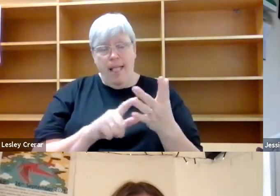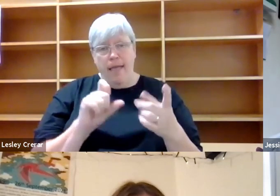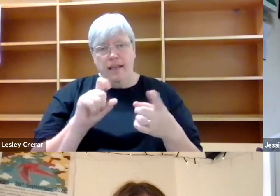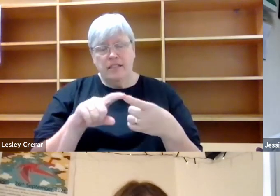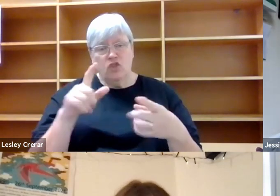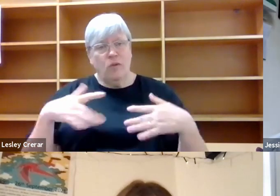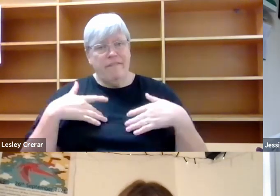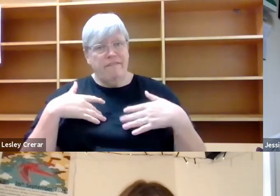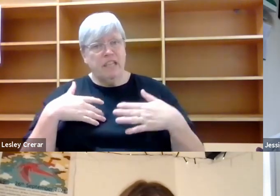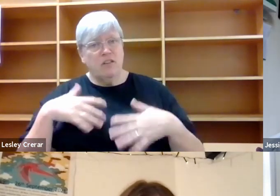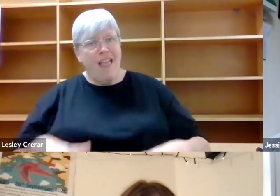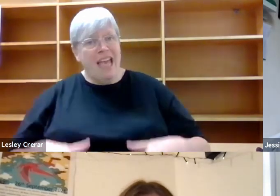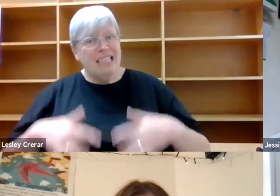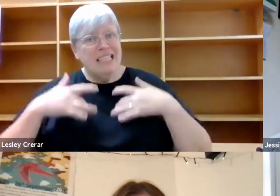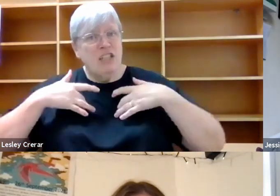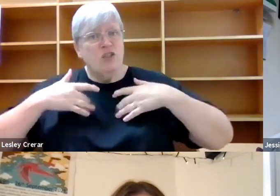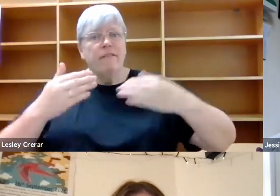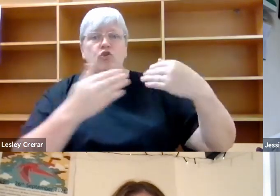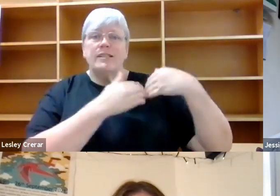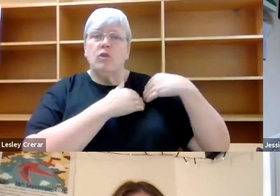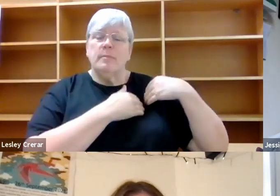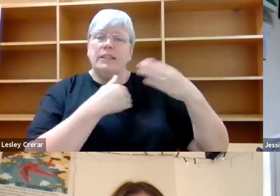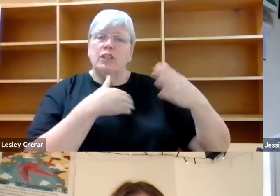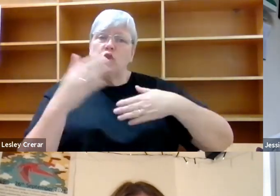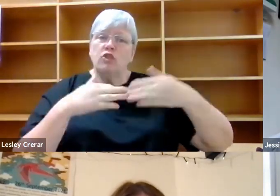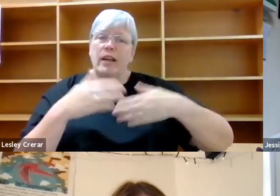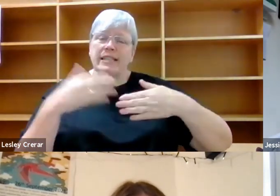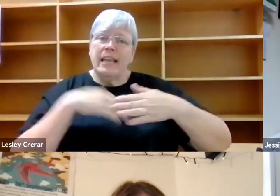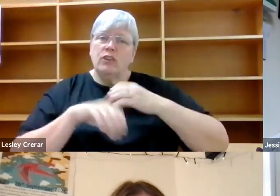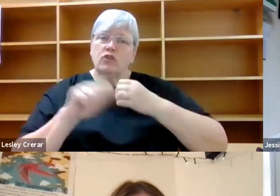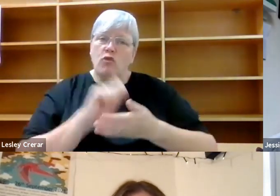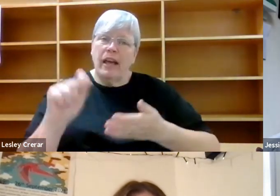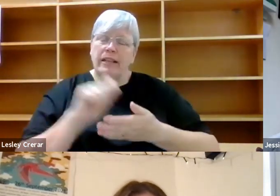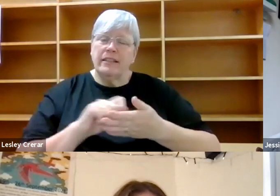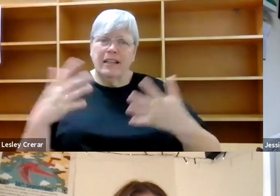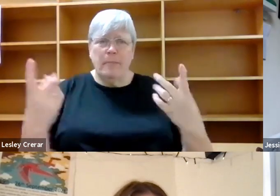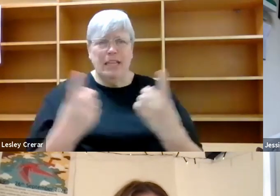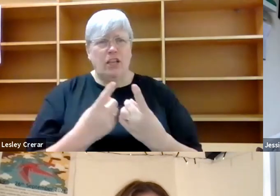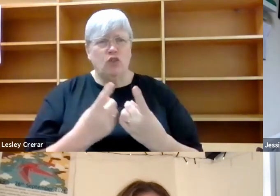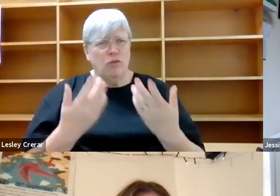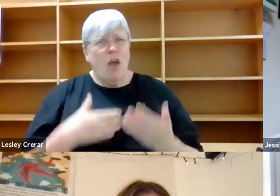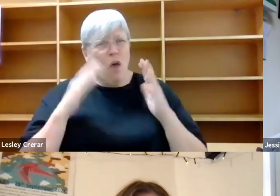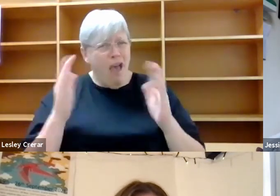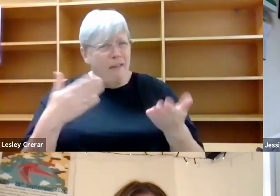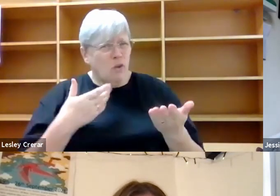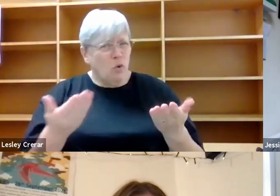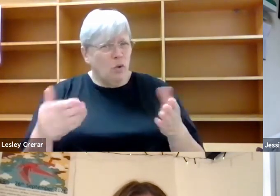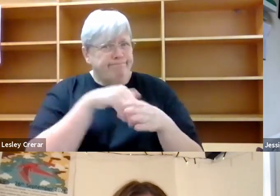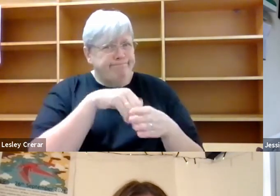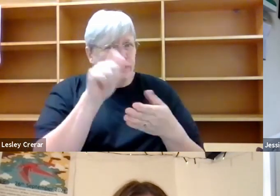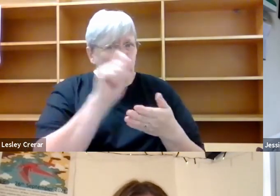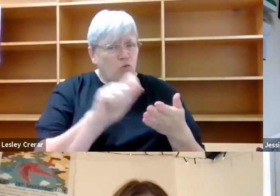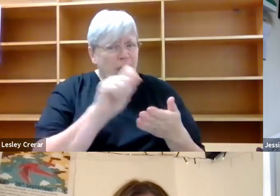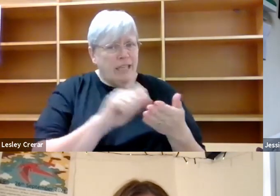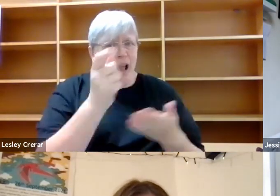responsibility when you're writing to address it because it's such a big issue now? Do you feel that you have to address it when you, when you write about